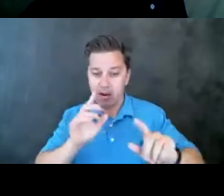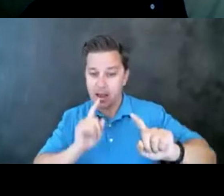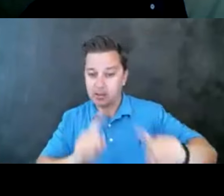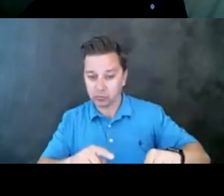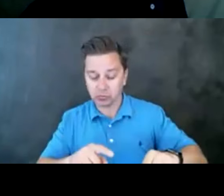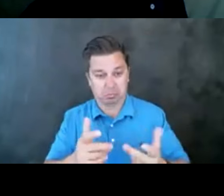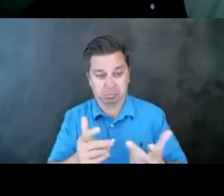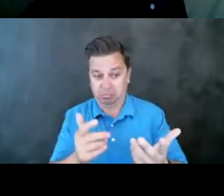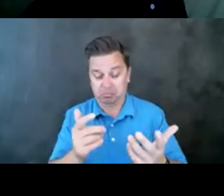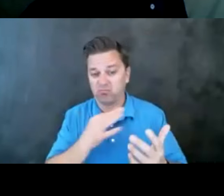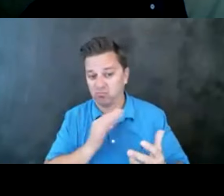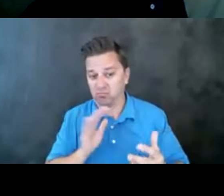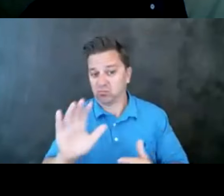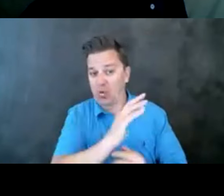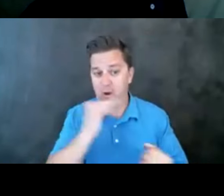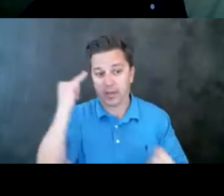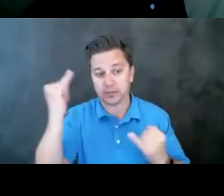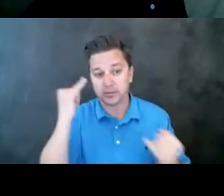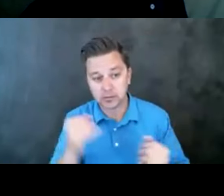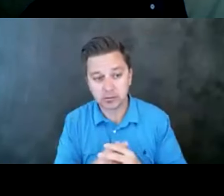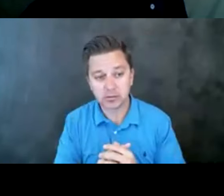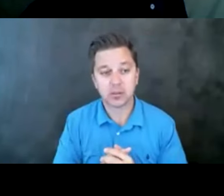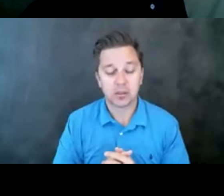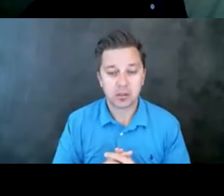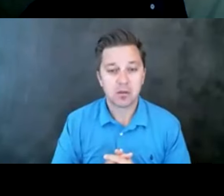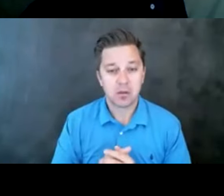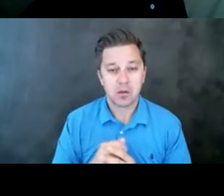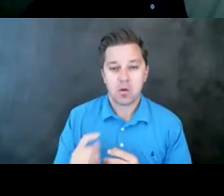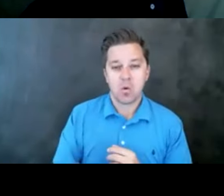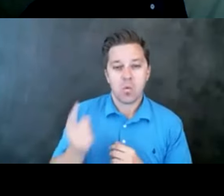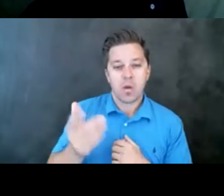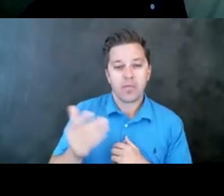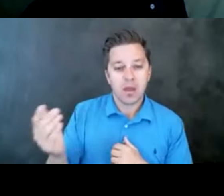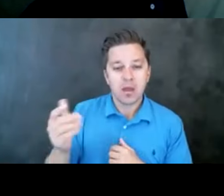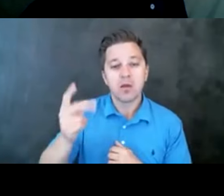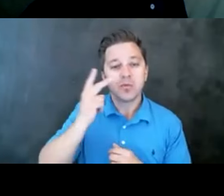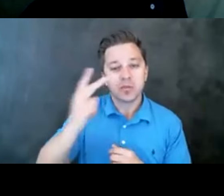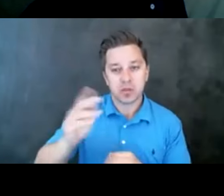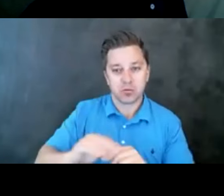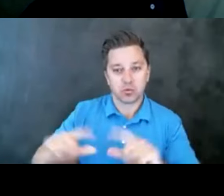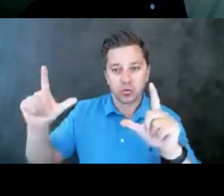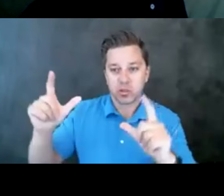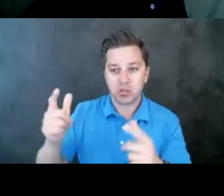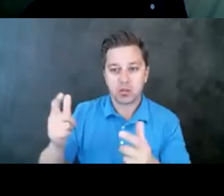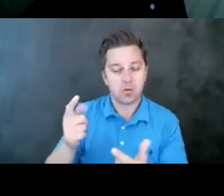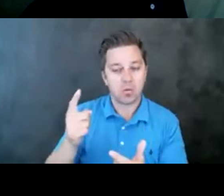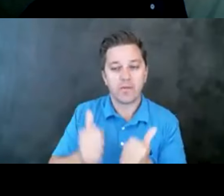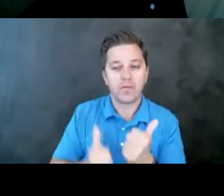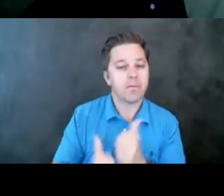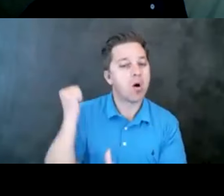ideas. One is that it's, unfortunately, and as you see on the screen, it's one of the most accessible